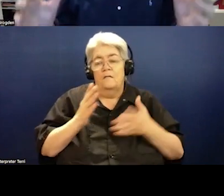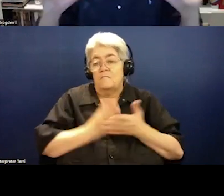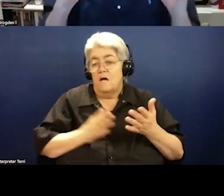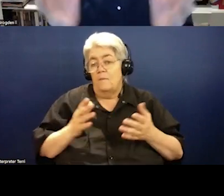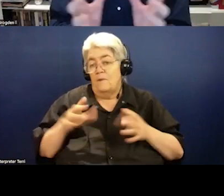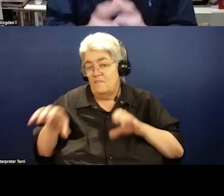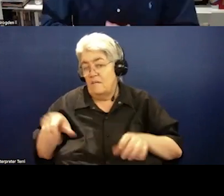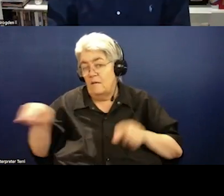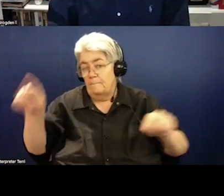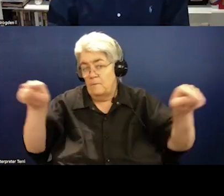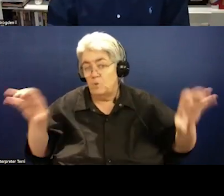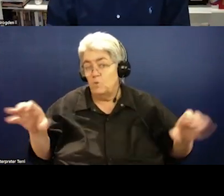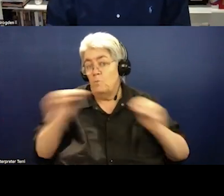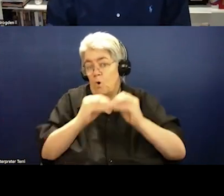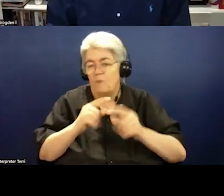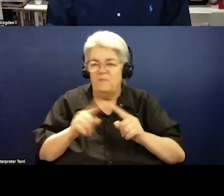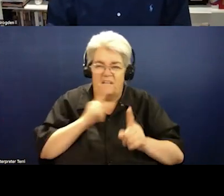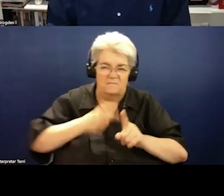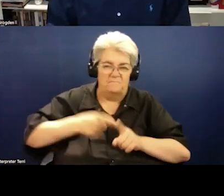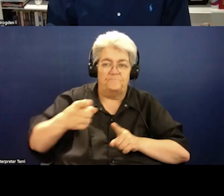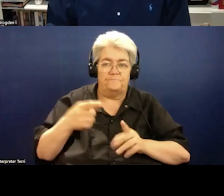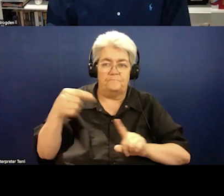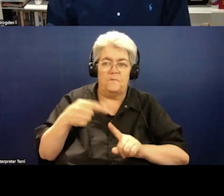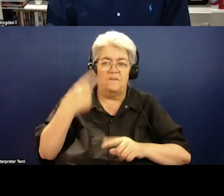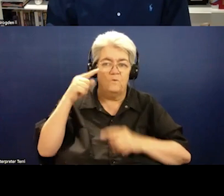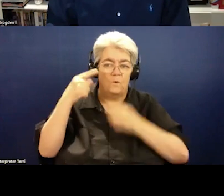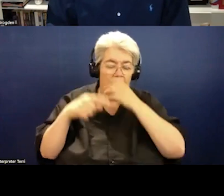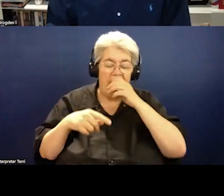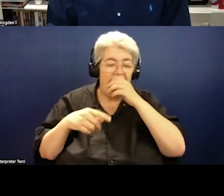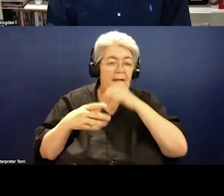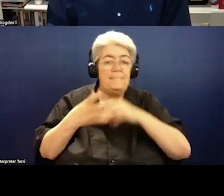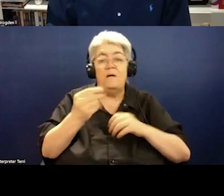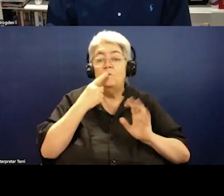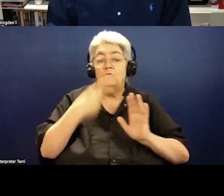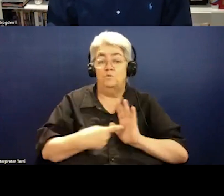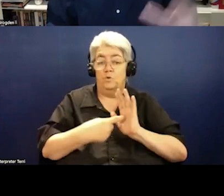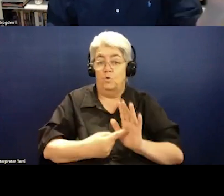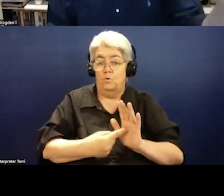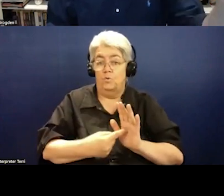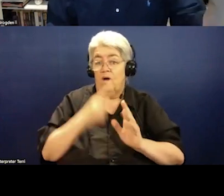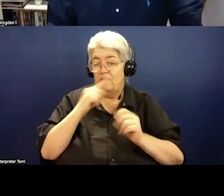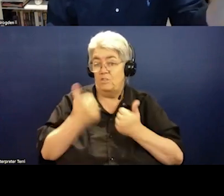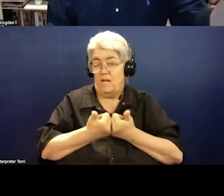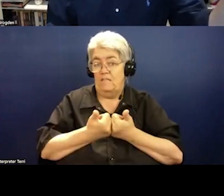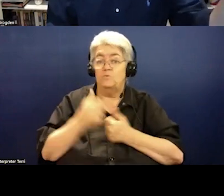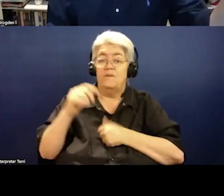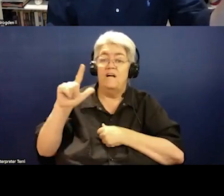but that's the core around our membership. I want to give you a demonstration of part of the challenge. So we have Lifeline Australia. I just prefer that